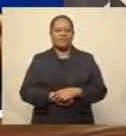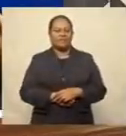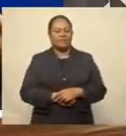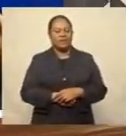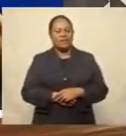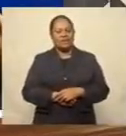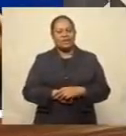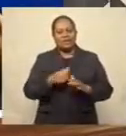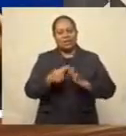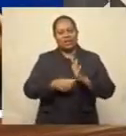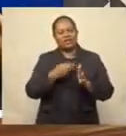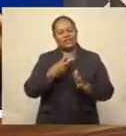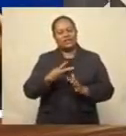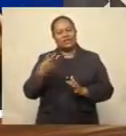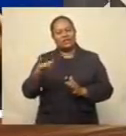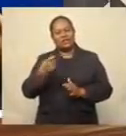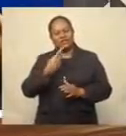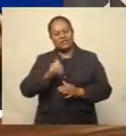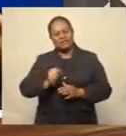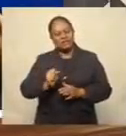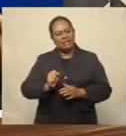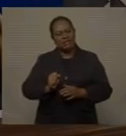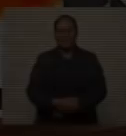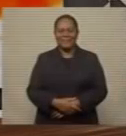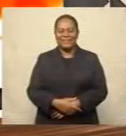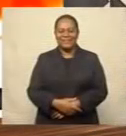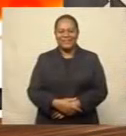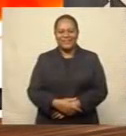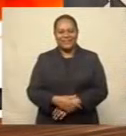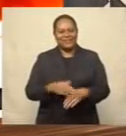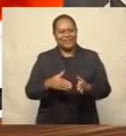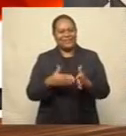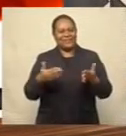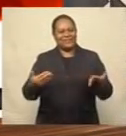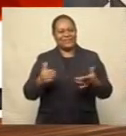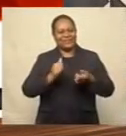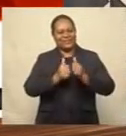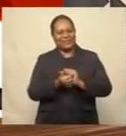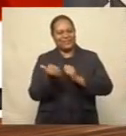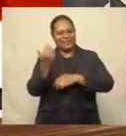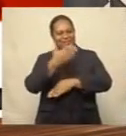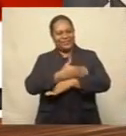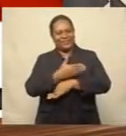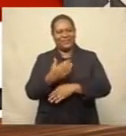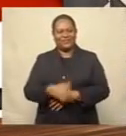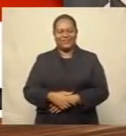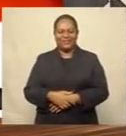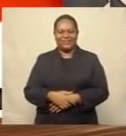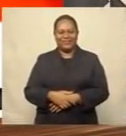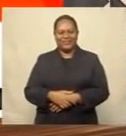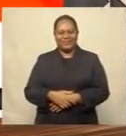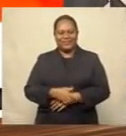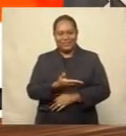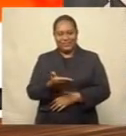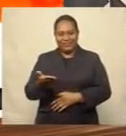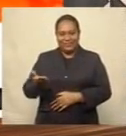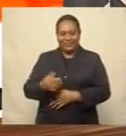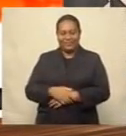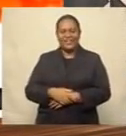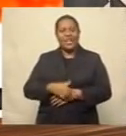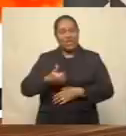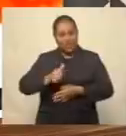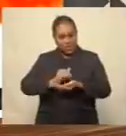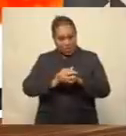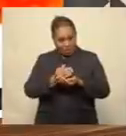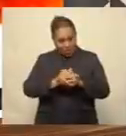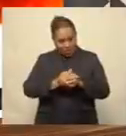the 33-year-old says he still has a long way to go. That's it from Sports Tonight. After the break, would you use a soap made